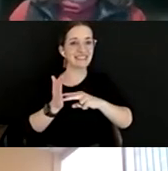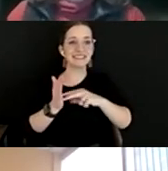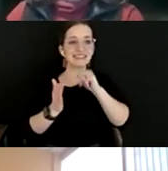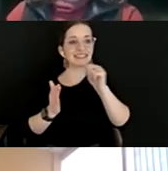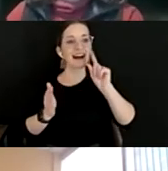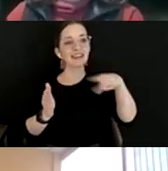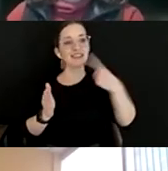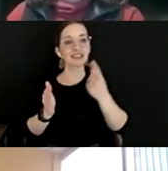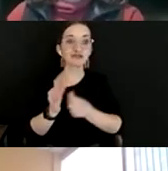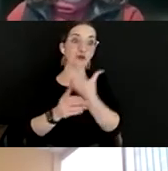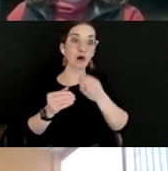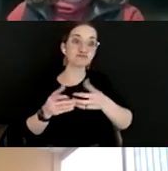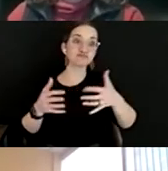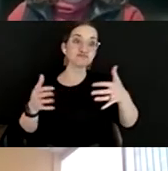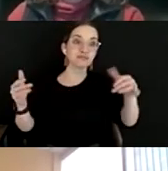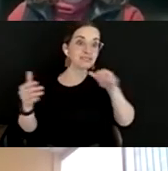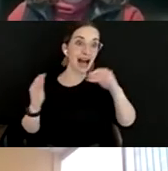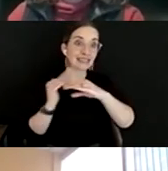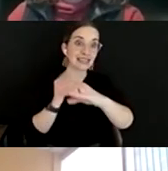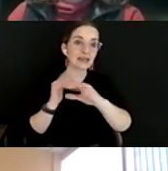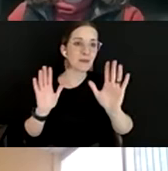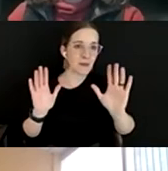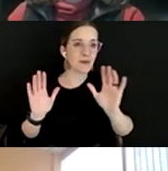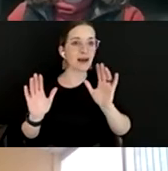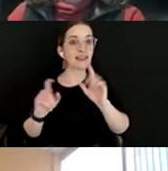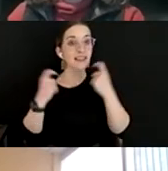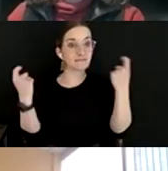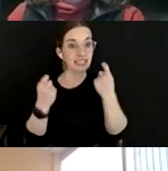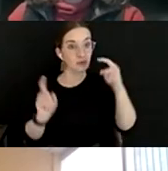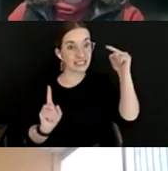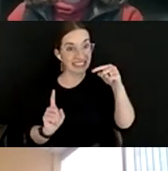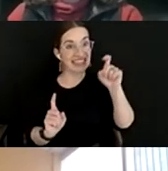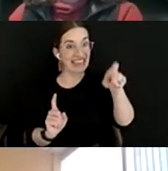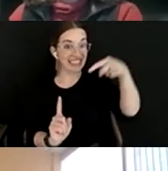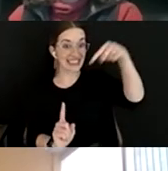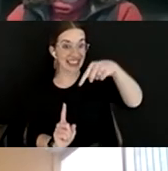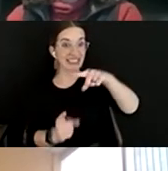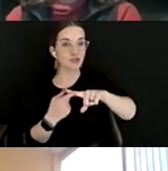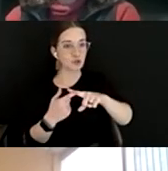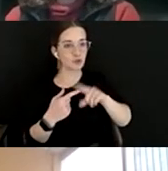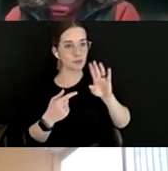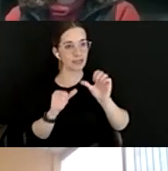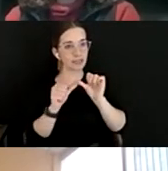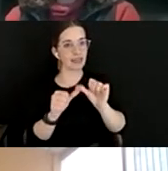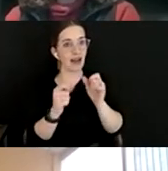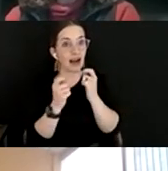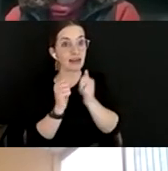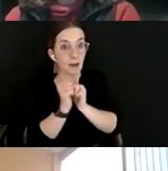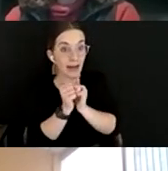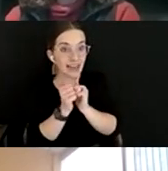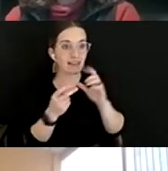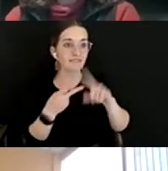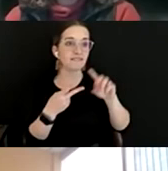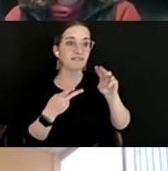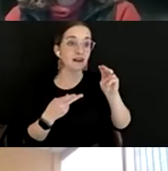it unsustainable, but this is really about what the festival needs to do to be both competitive as well as, you know, I think, morally right